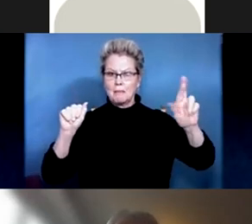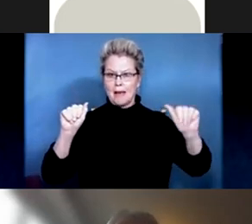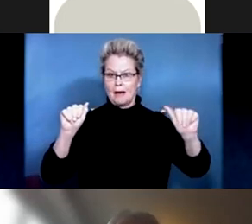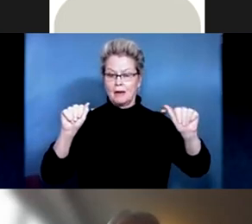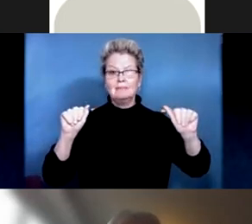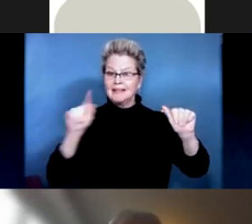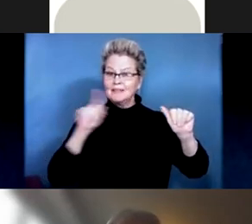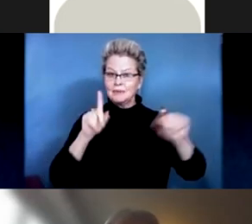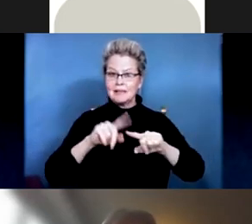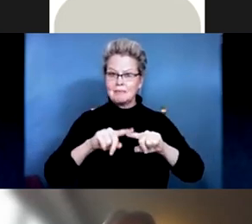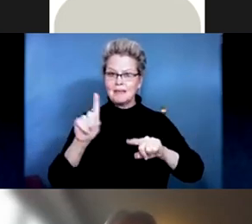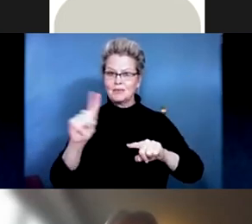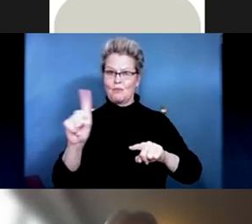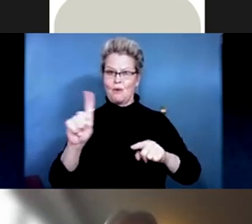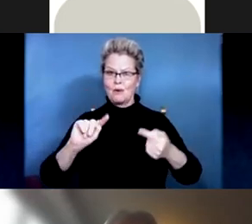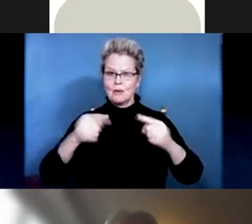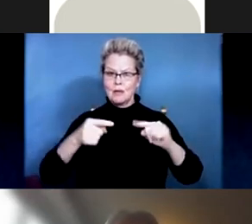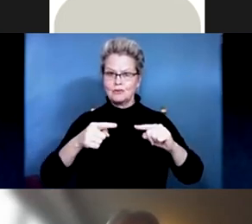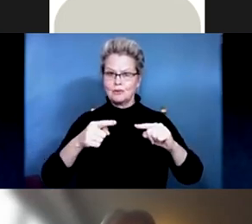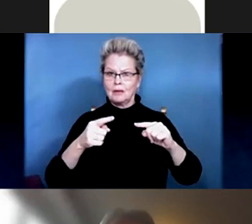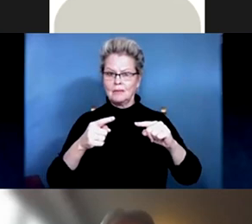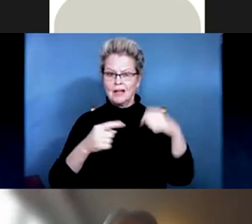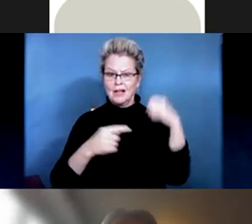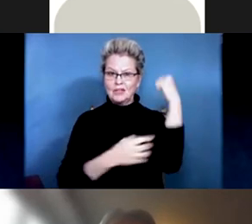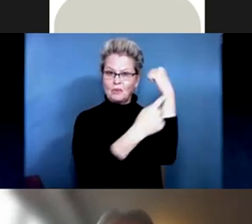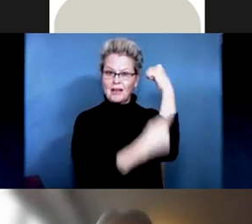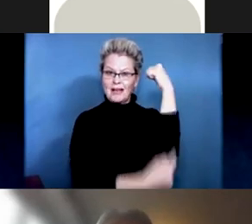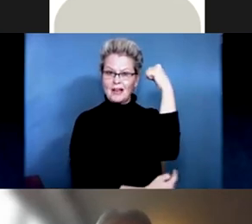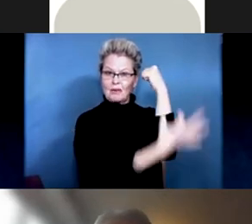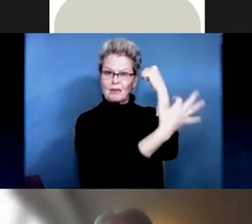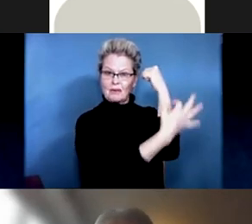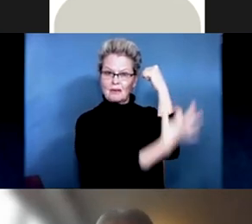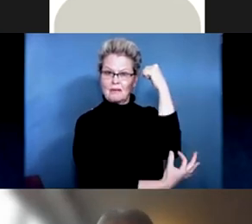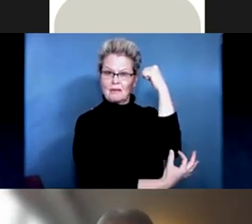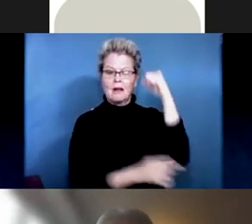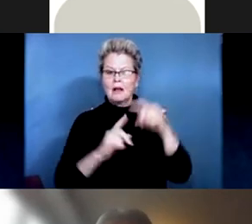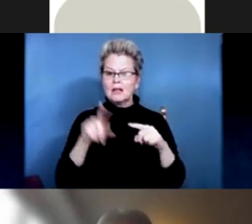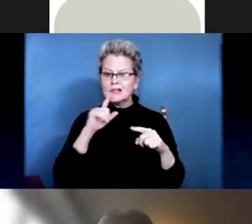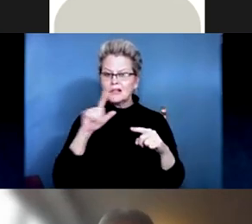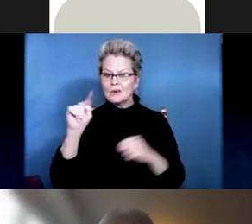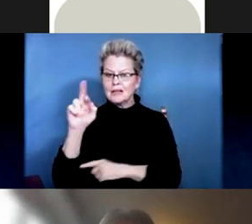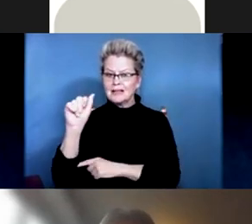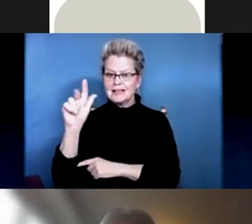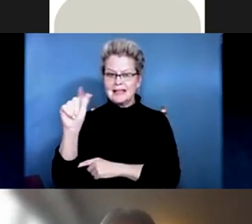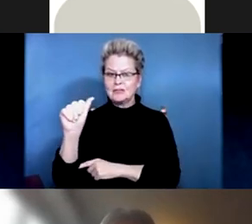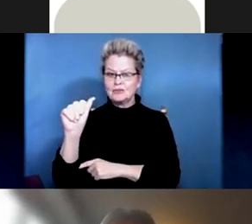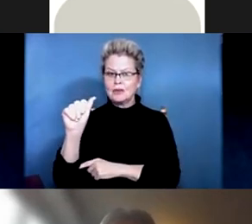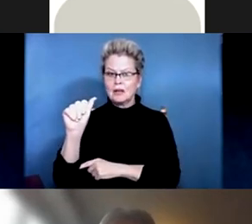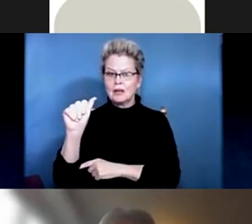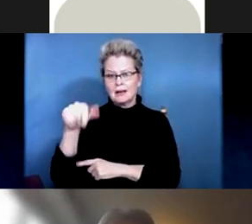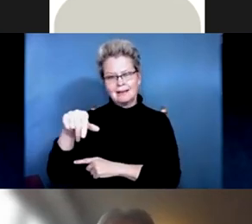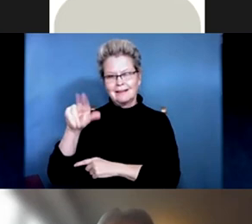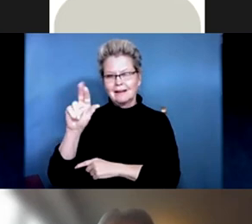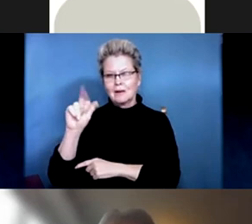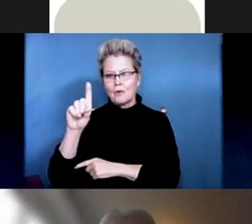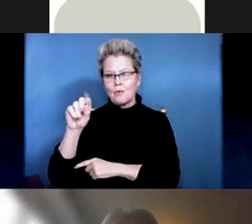the injury occurred. So, you if you think about tetraplegia or quadriplegia is the old term. It